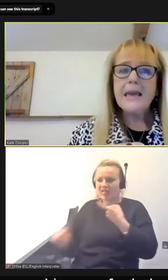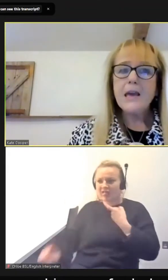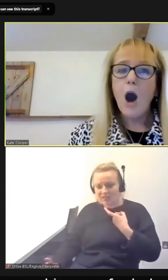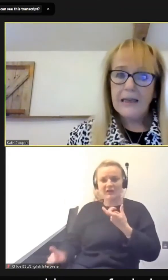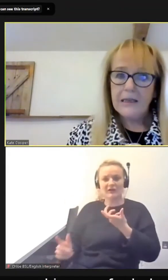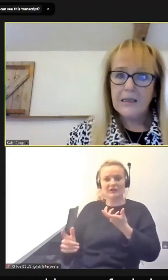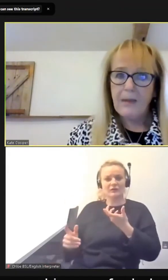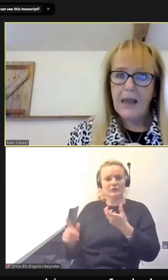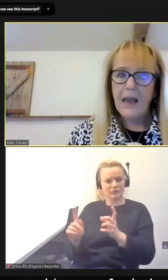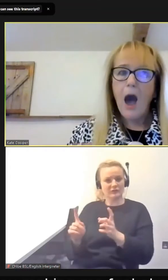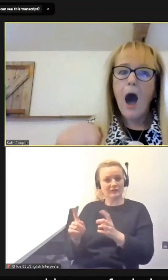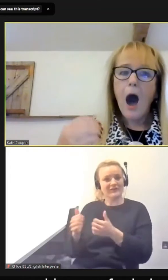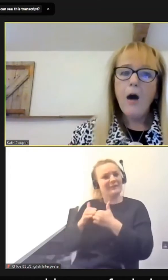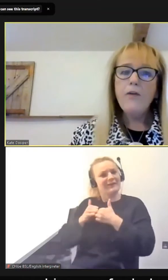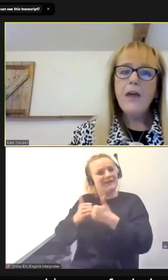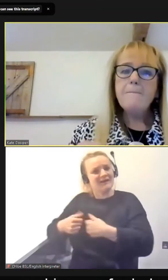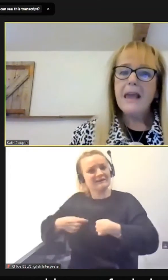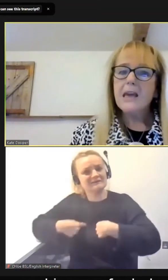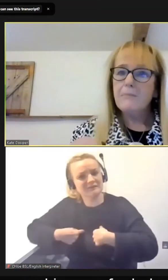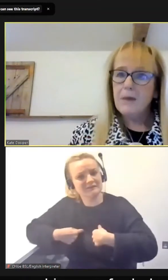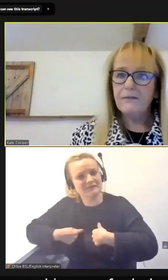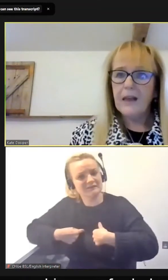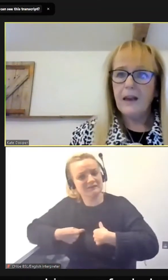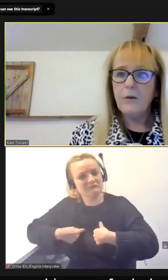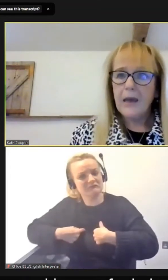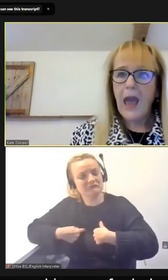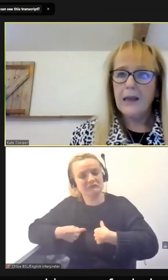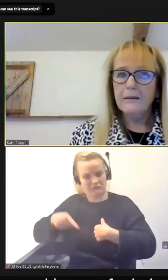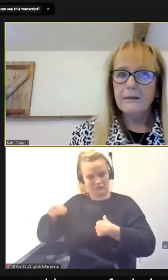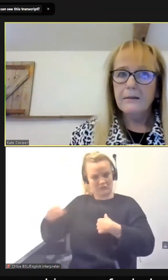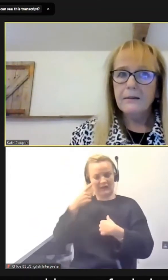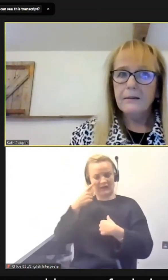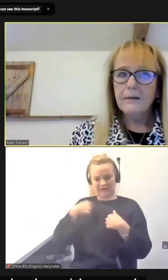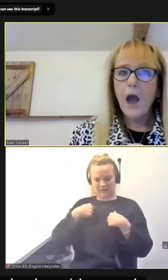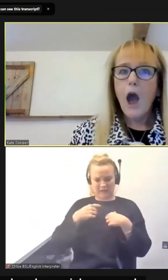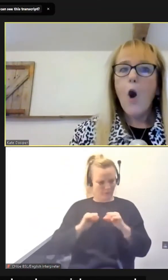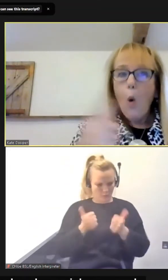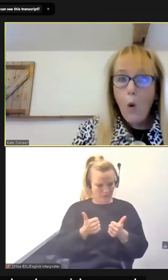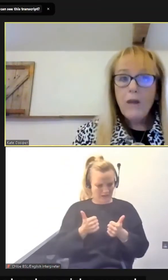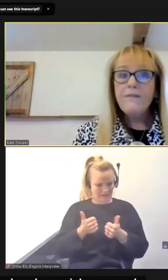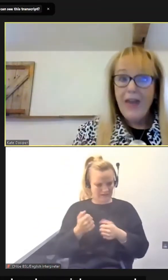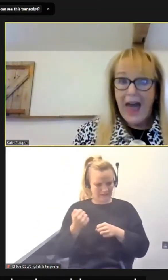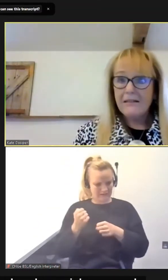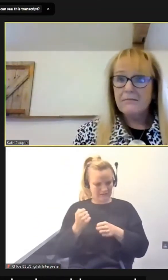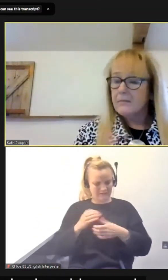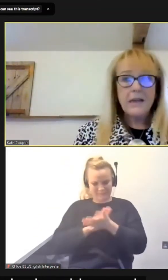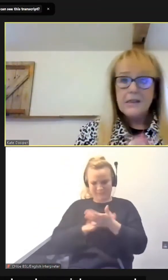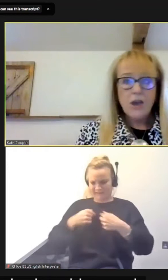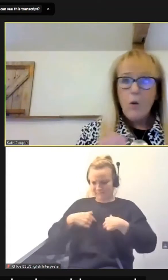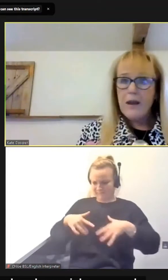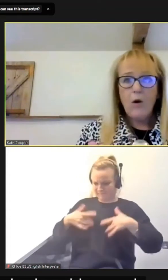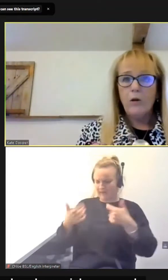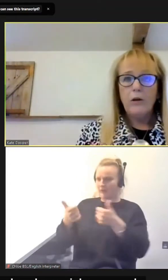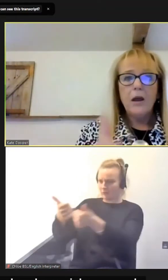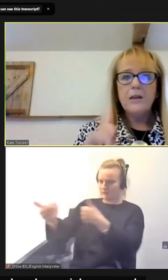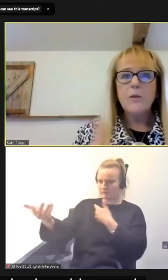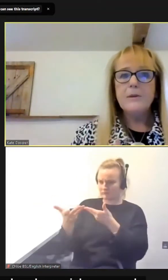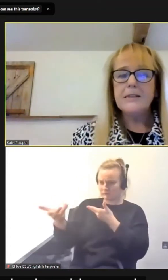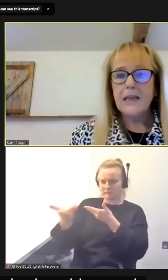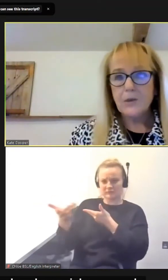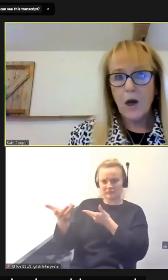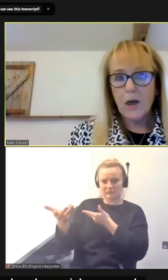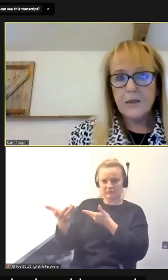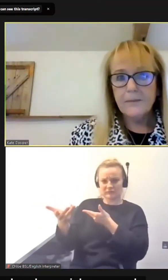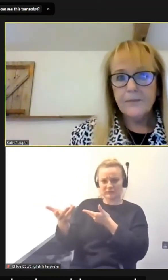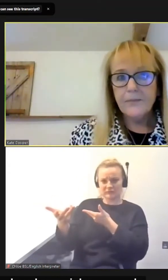they being kind to me? Are they making me feel okay? All of that is going do on, and